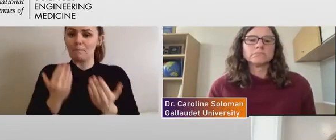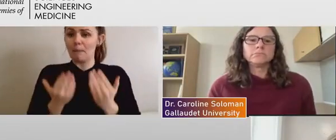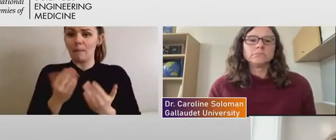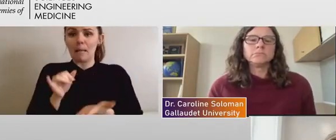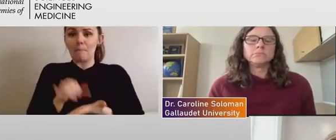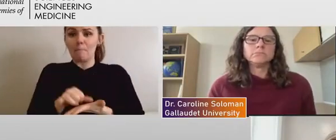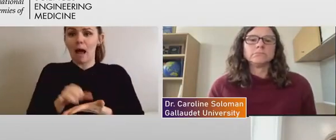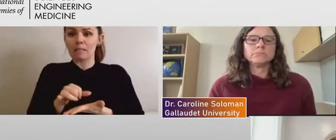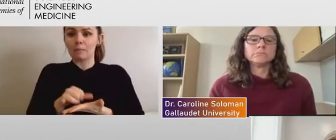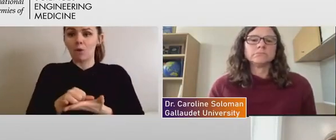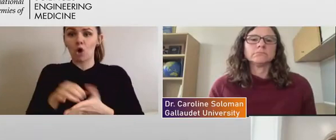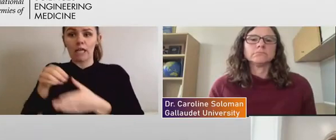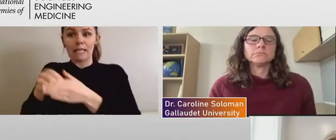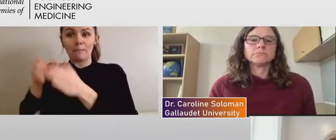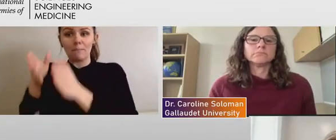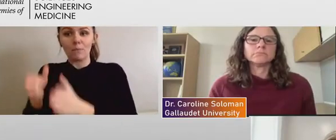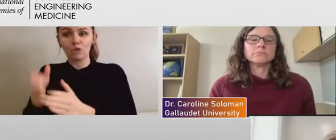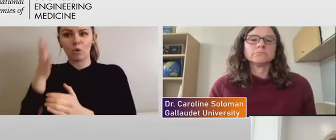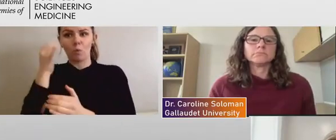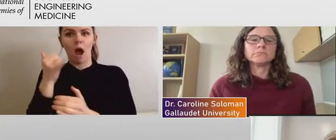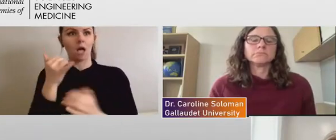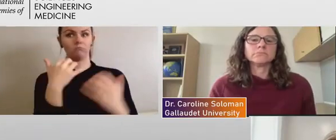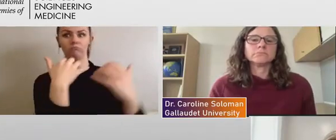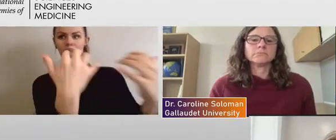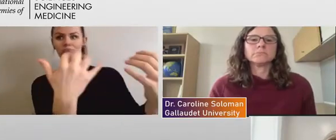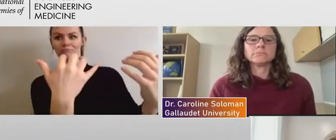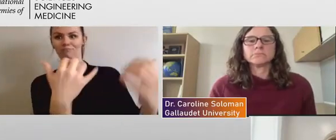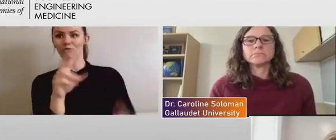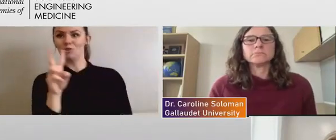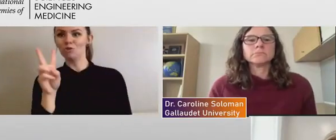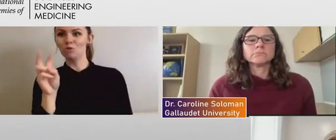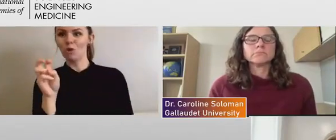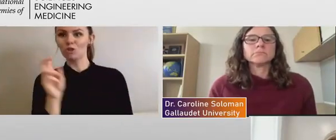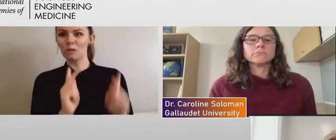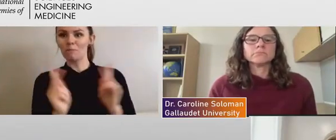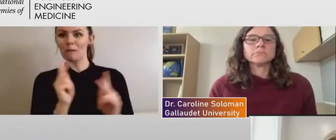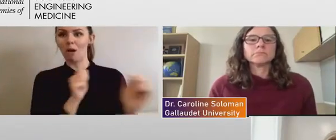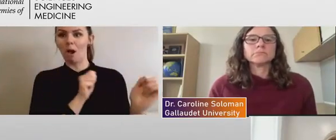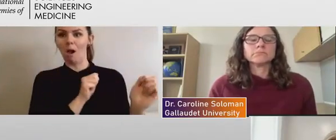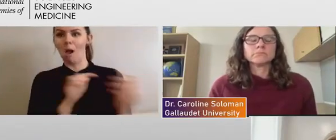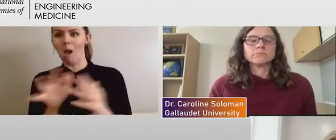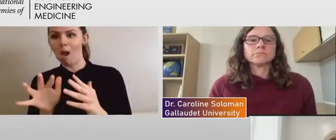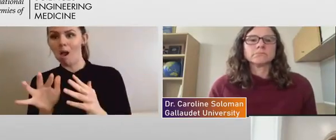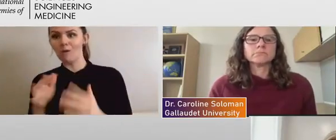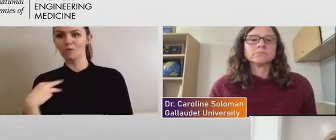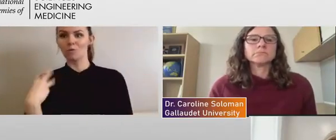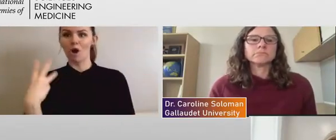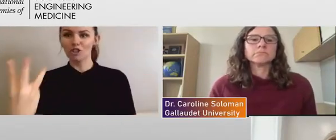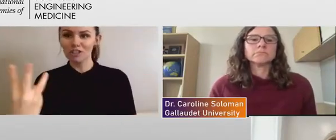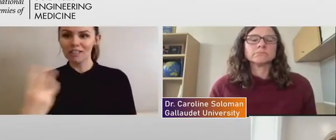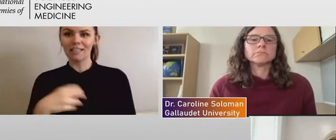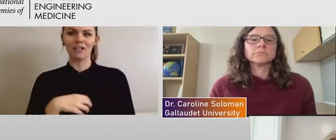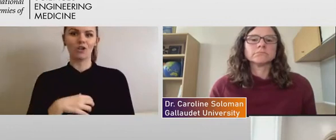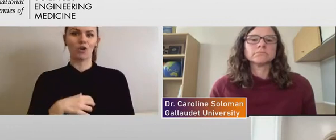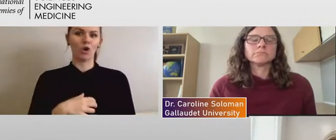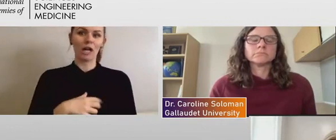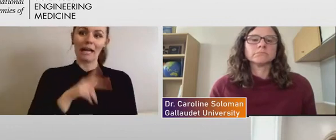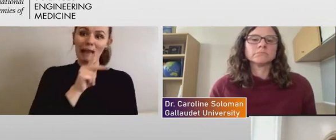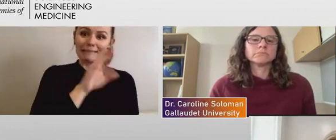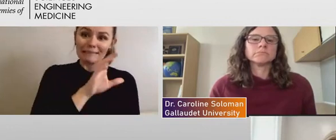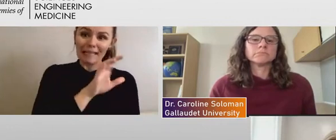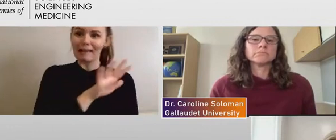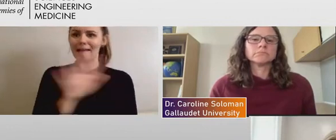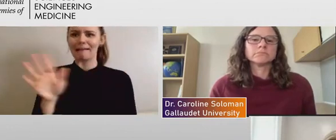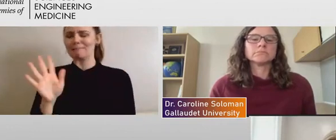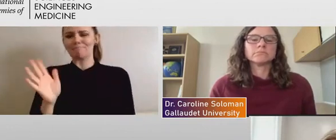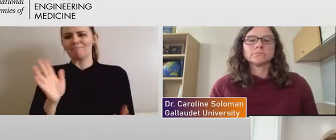in that we'd have 200 people all congregate in, you know, Washington or Kansas City or something like that. So this